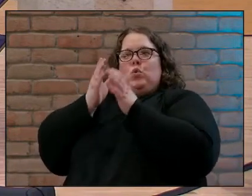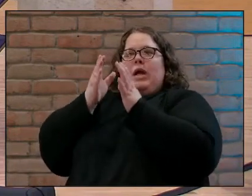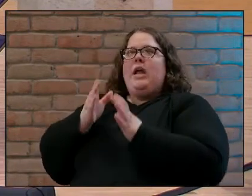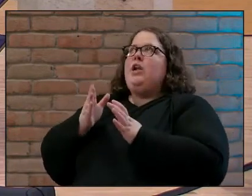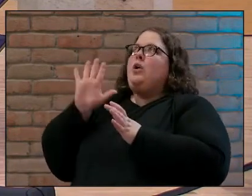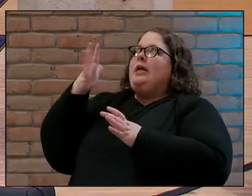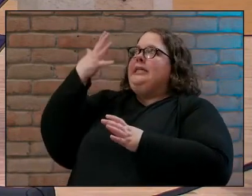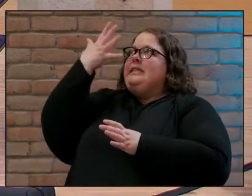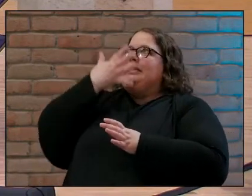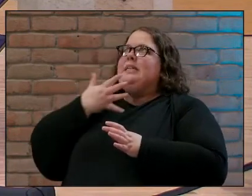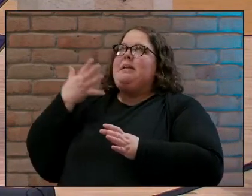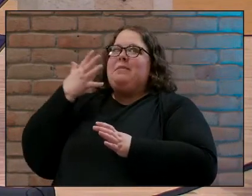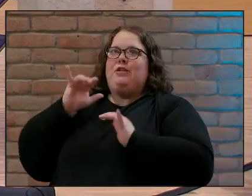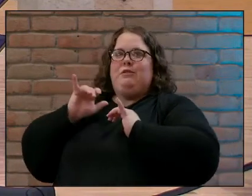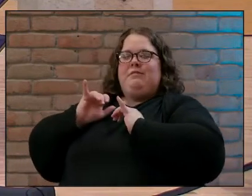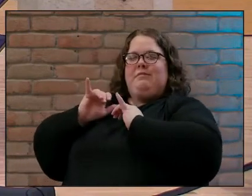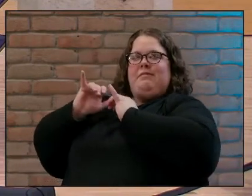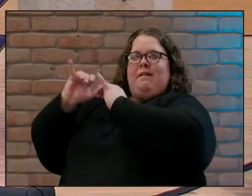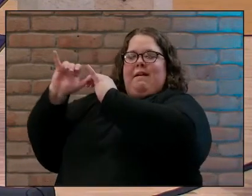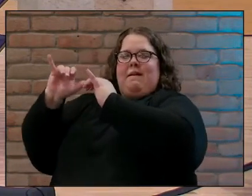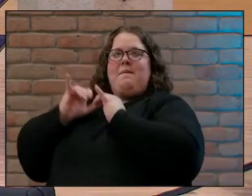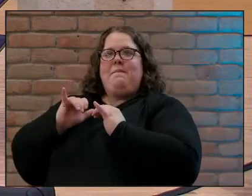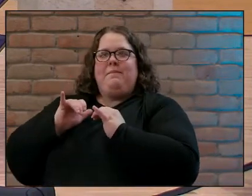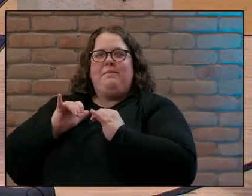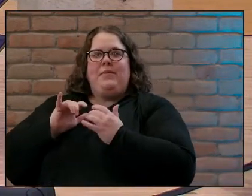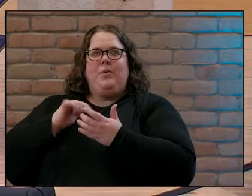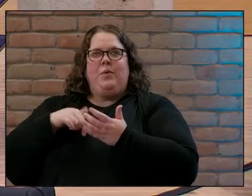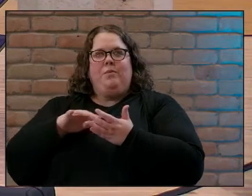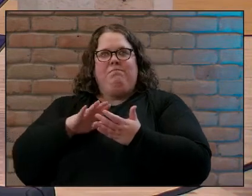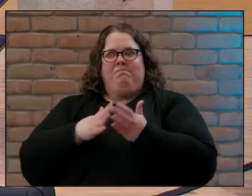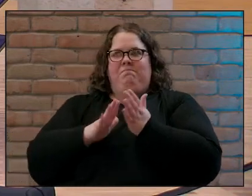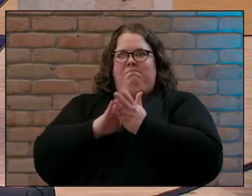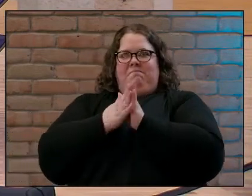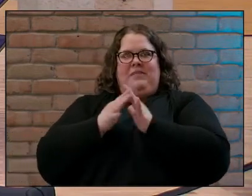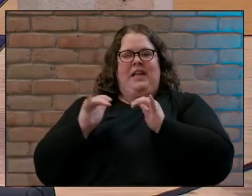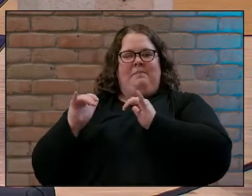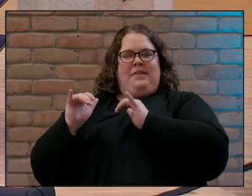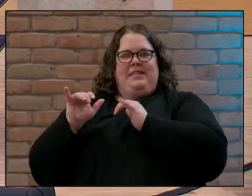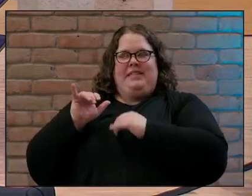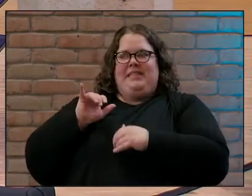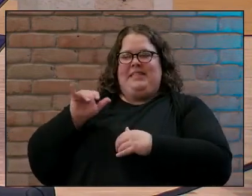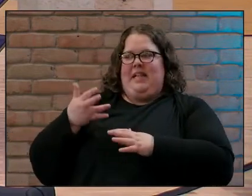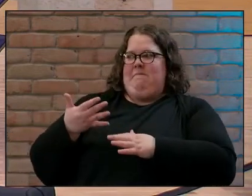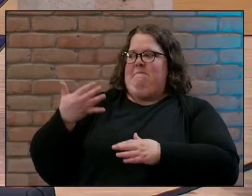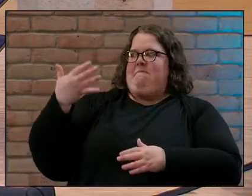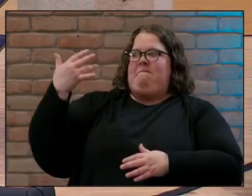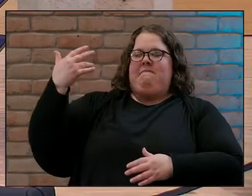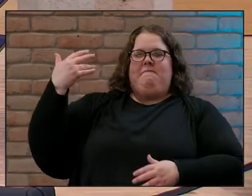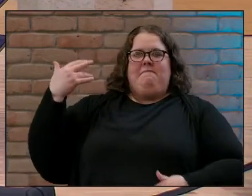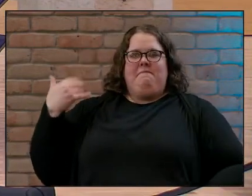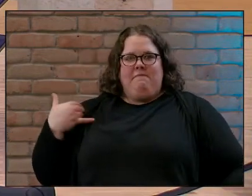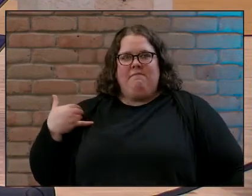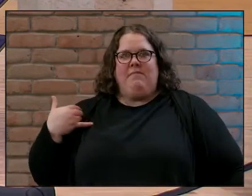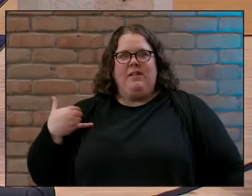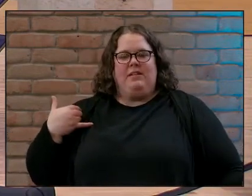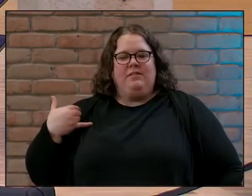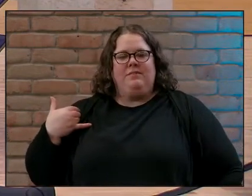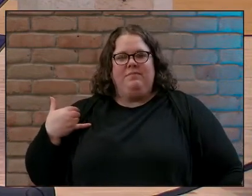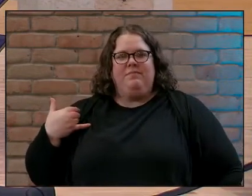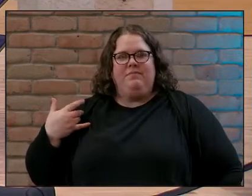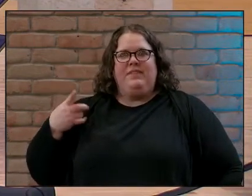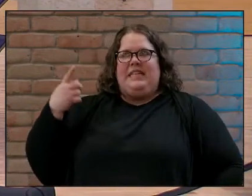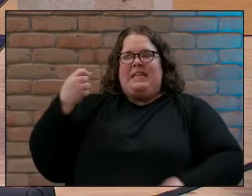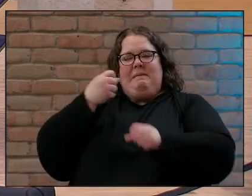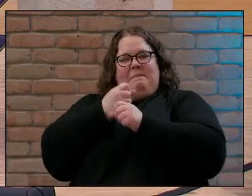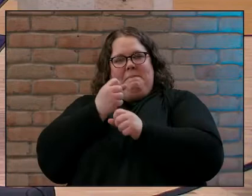we were in the beginning as God created us looking forward to the day when finally we will take on fully that new nature and be